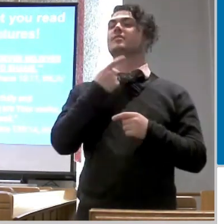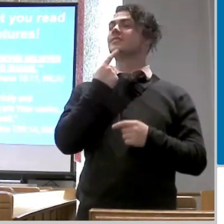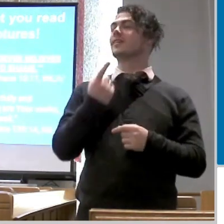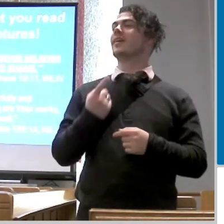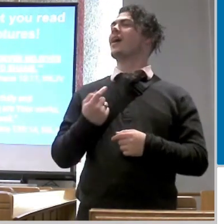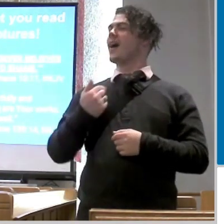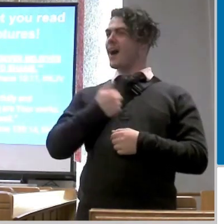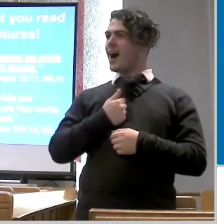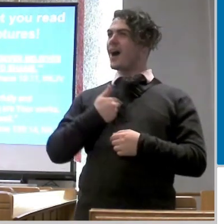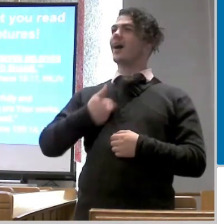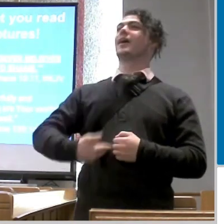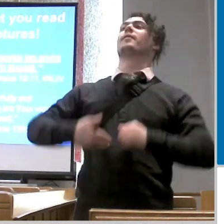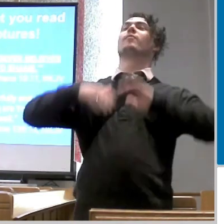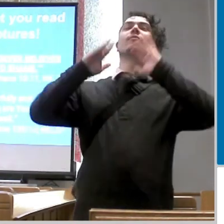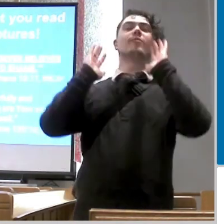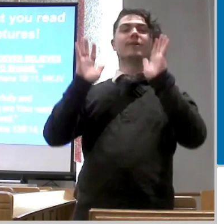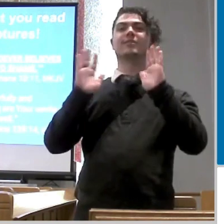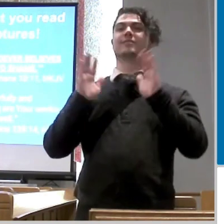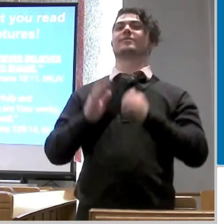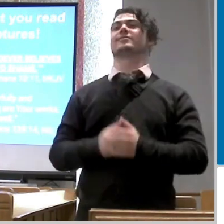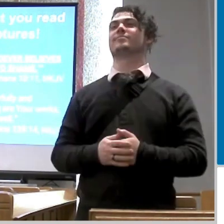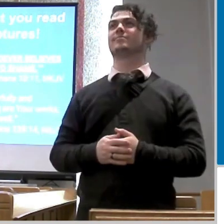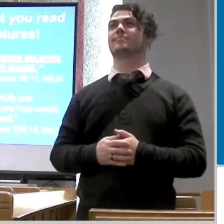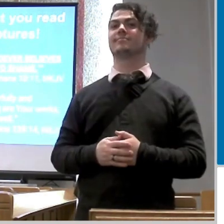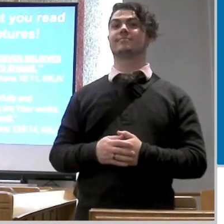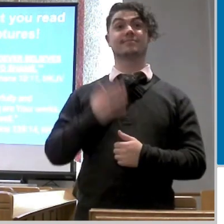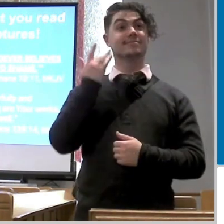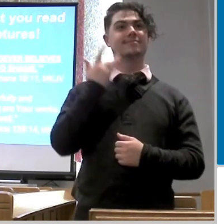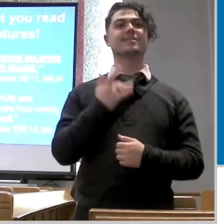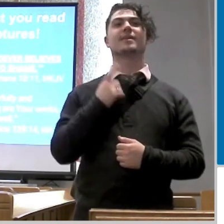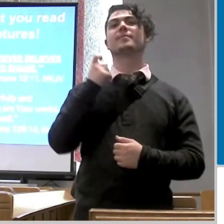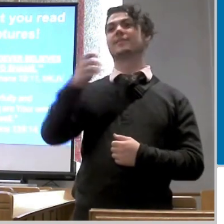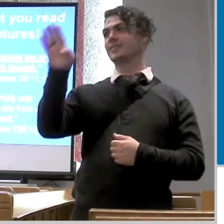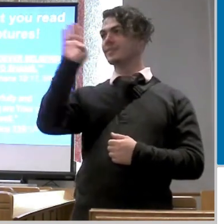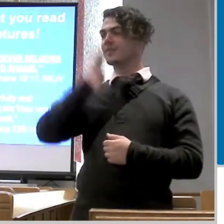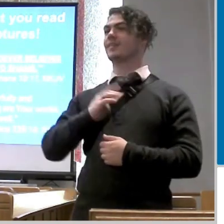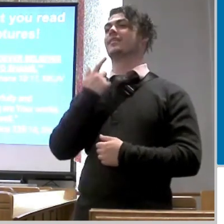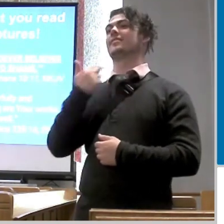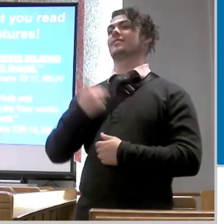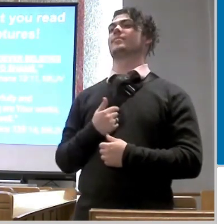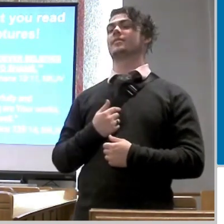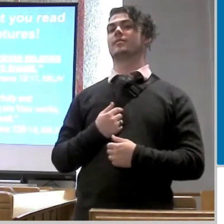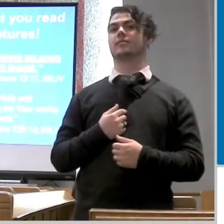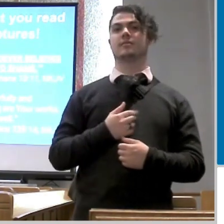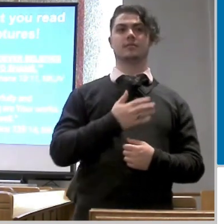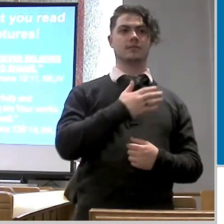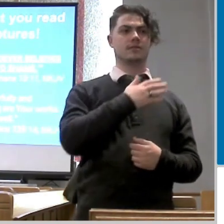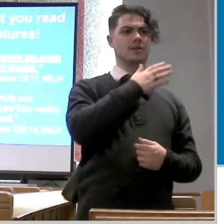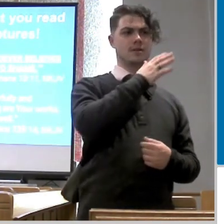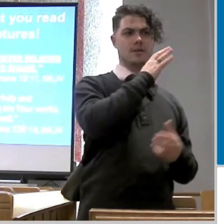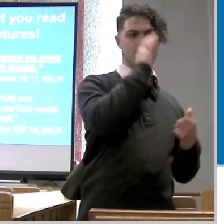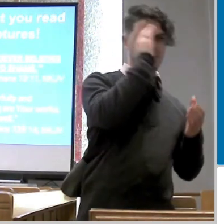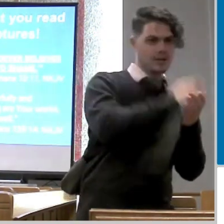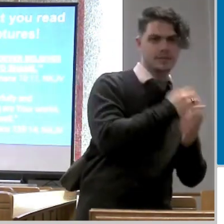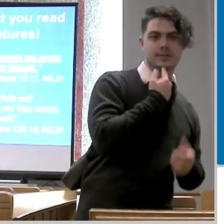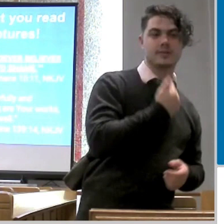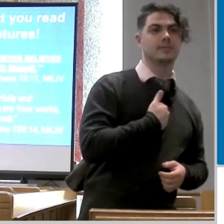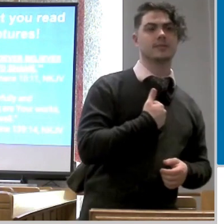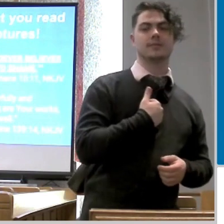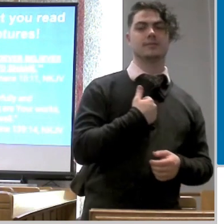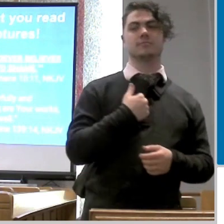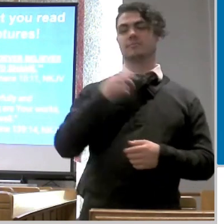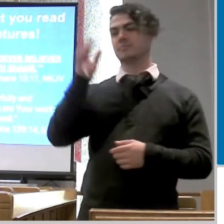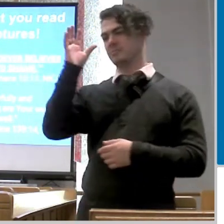and because god told me right god told me that no man told me that no woman told me that no one no god told me that